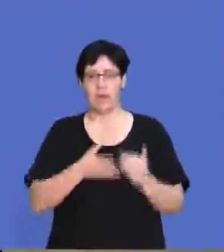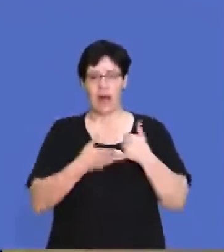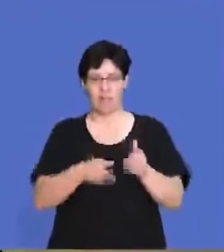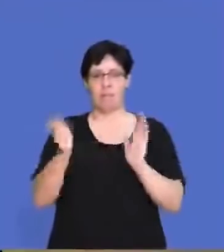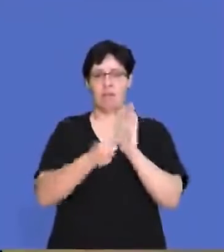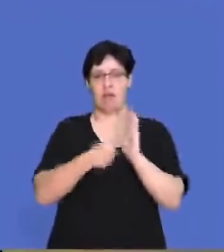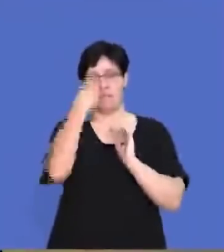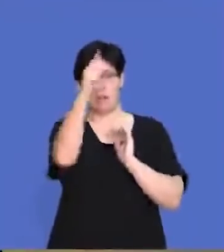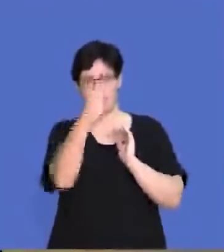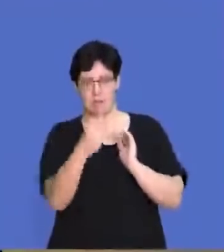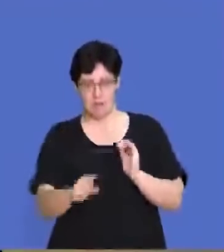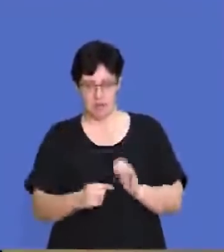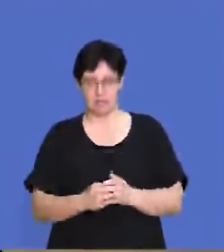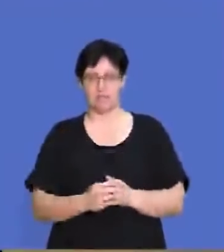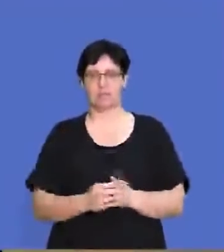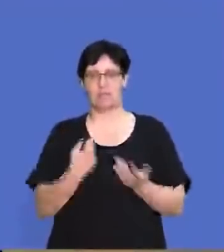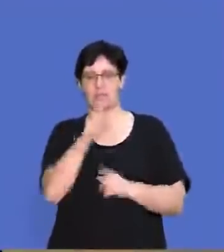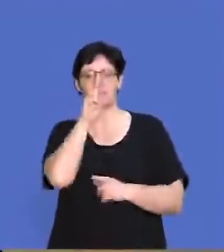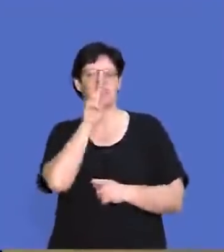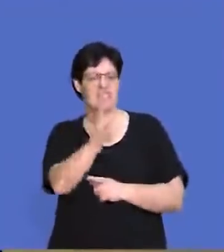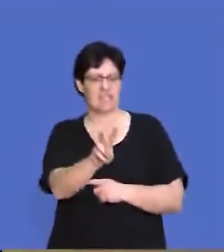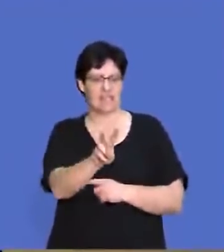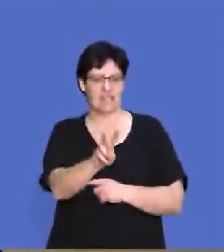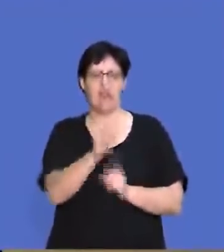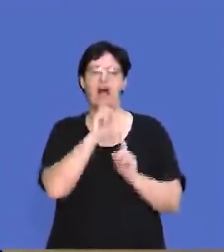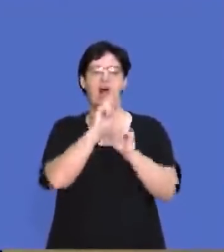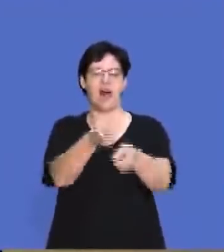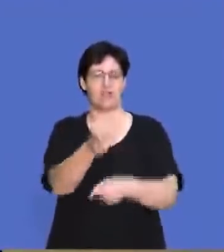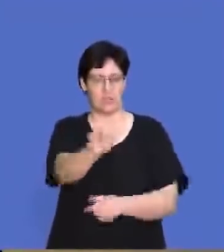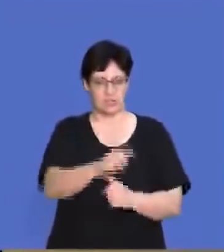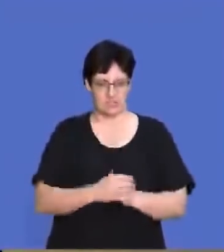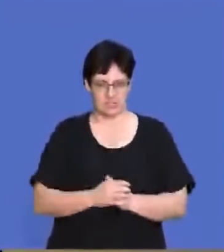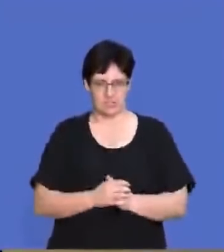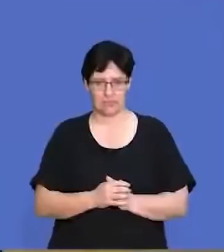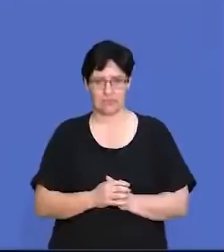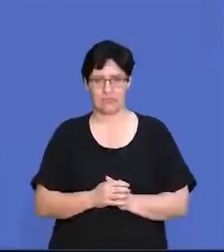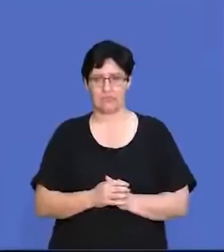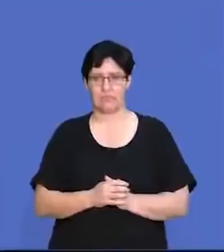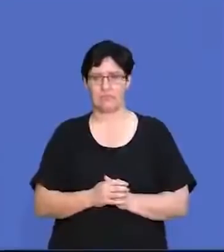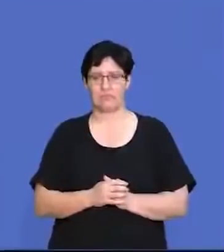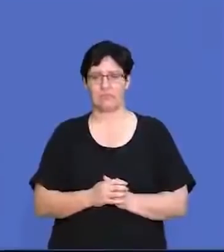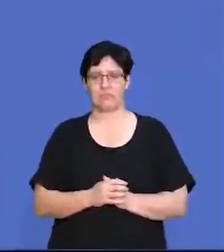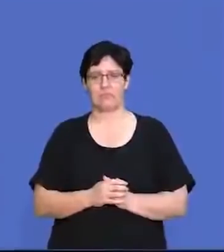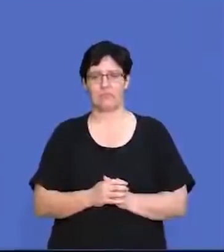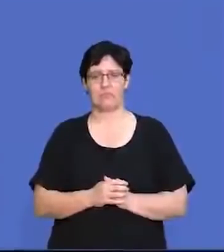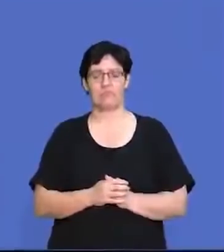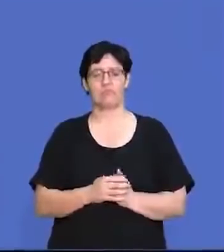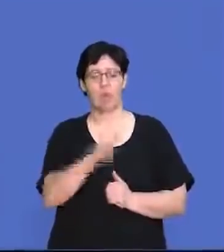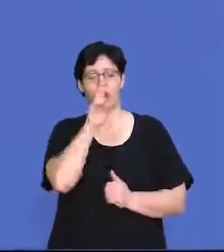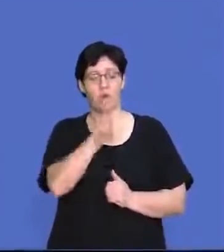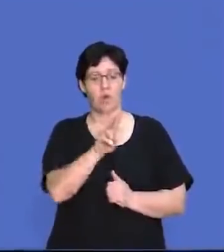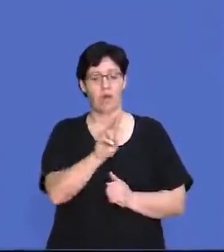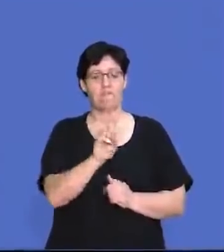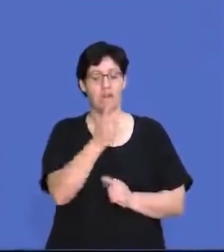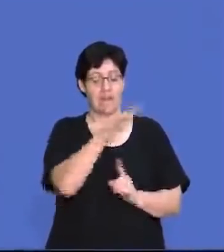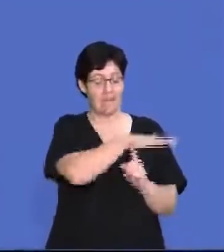your final markers. So let's go and see what the answer for this question is. So if we look,